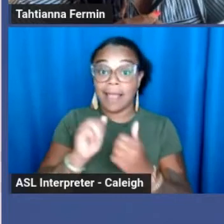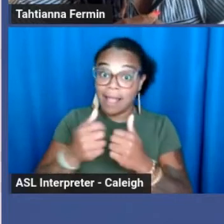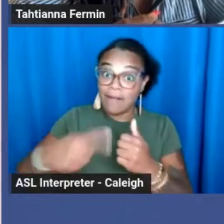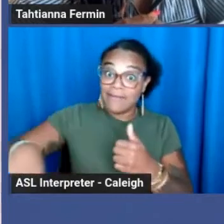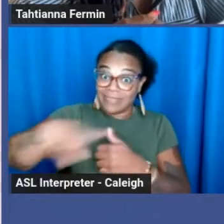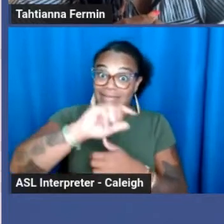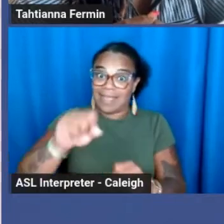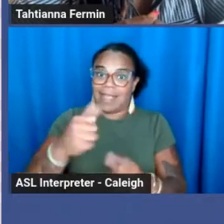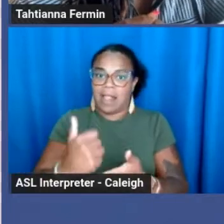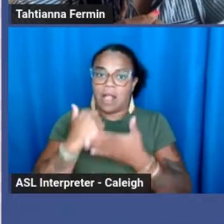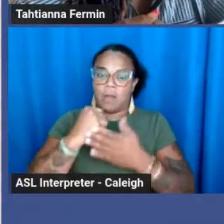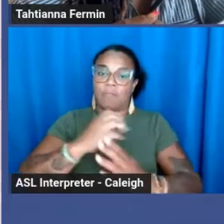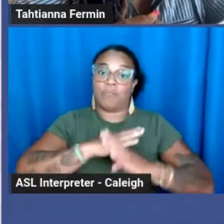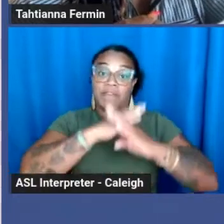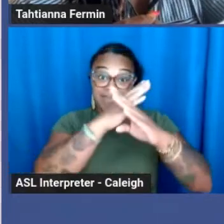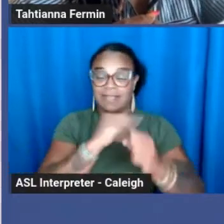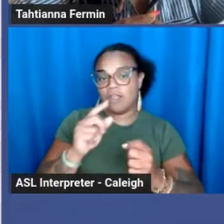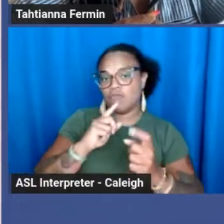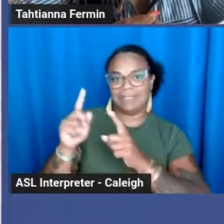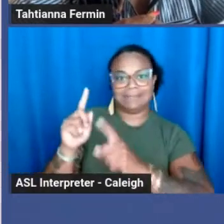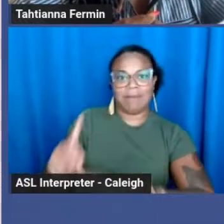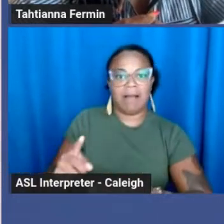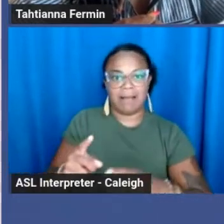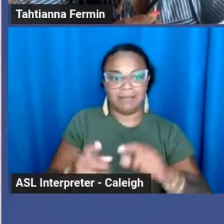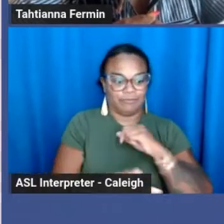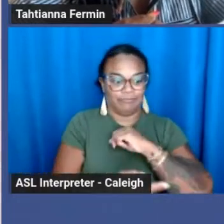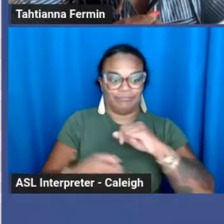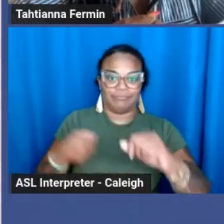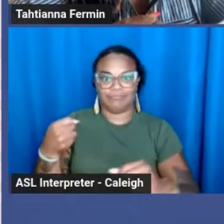and responding to human trafficking.